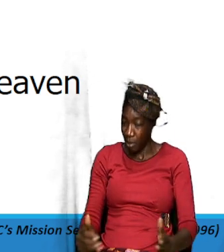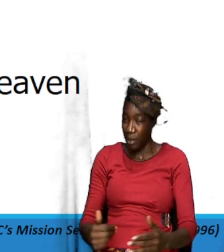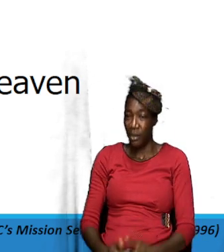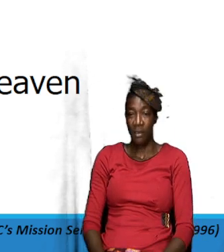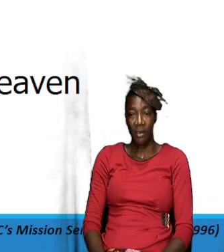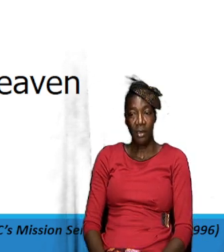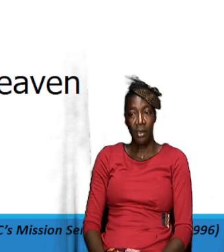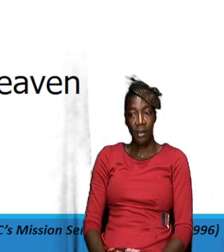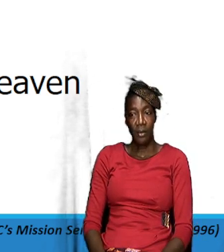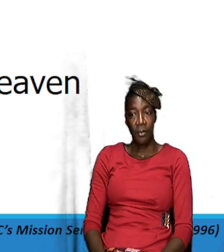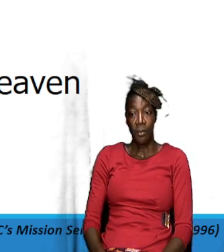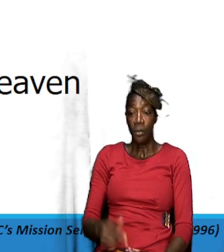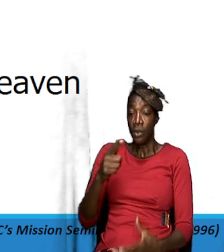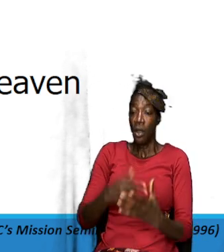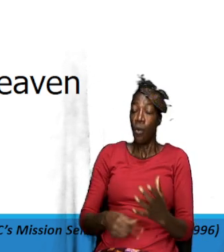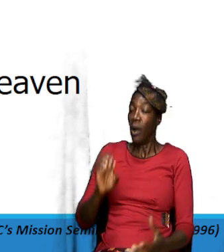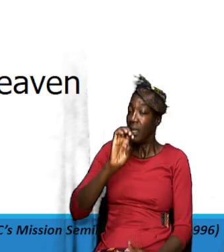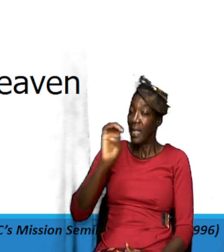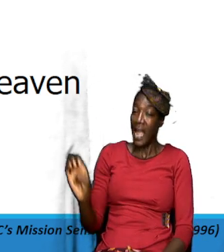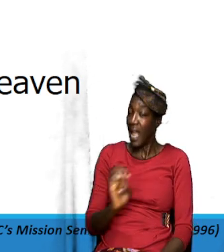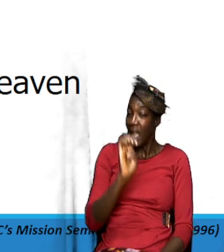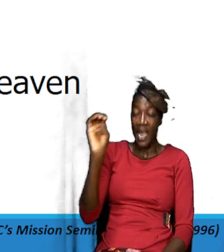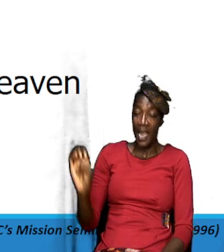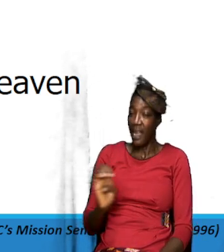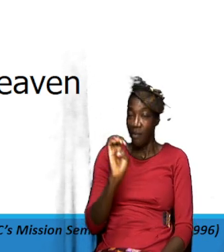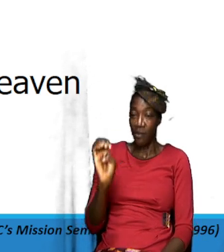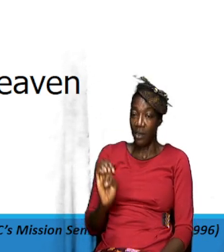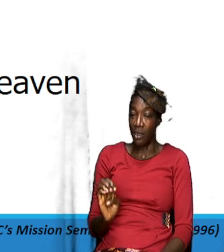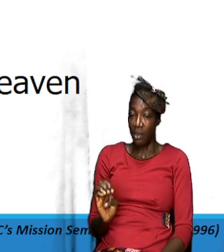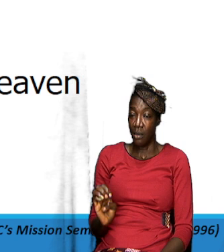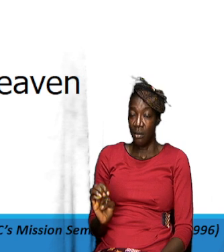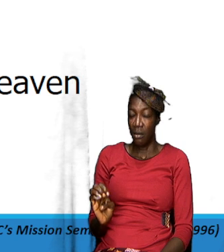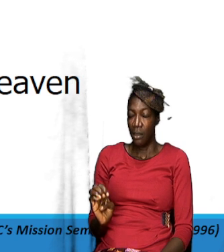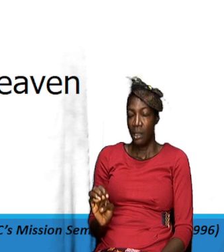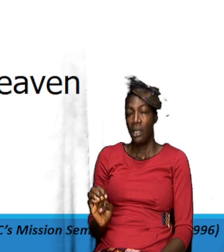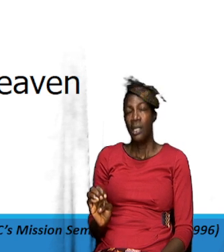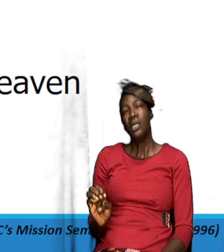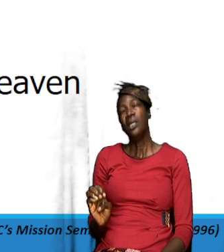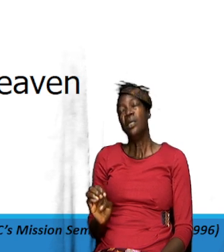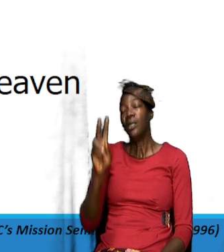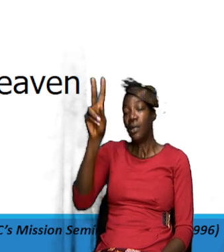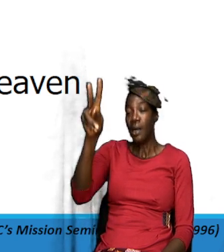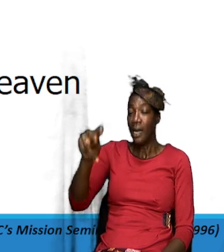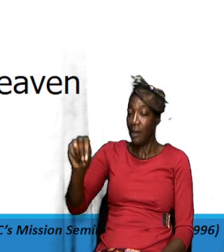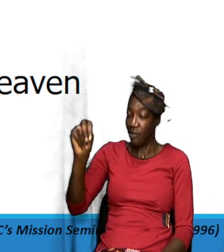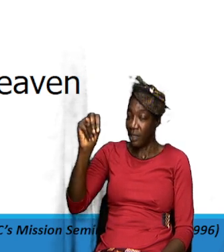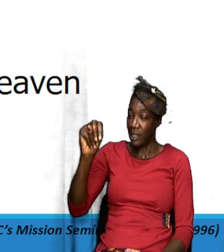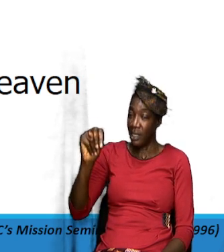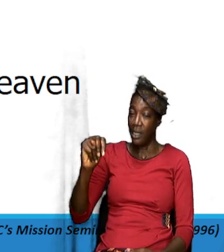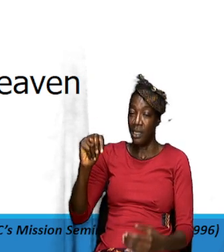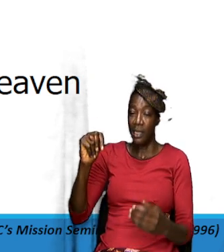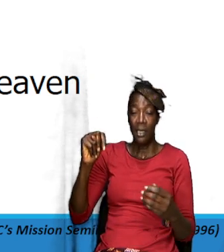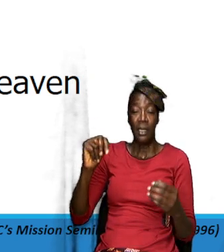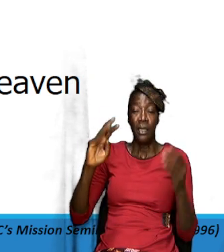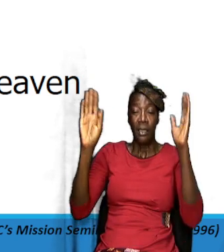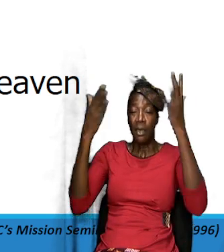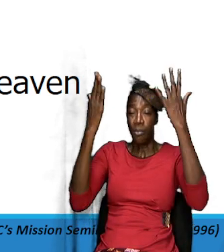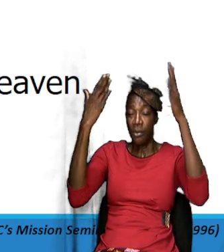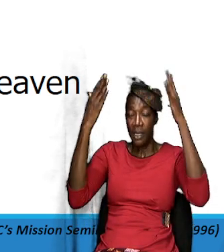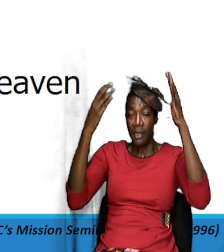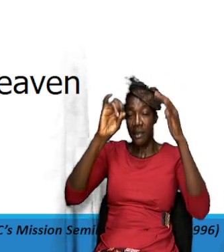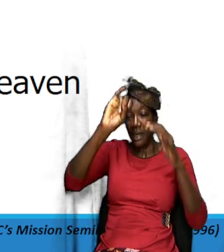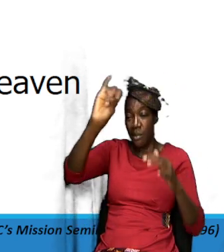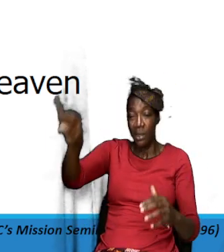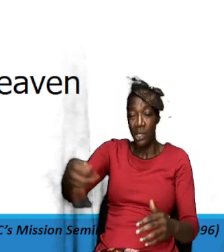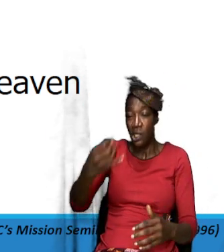know if whatever whatever you know if you have needs you can praise him that say God you are the Jehovah